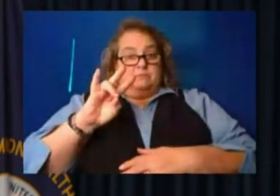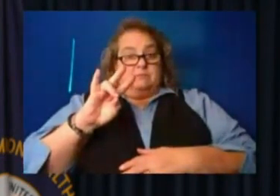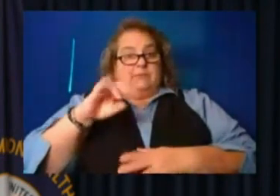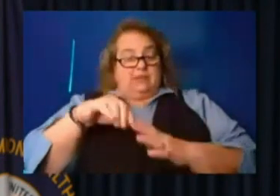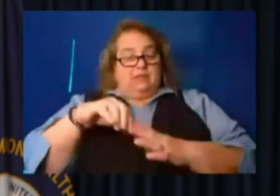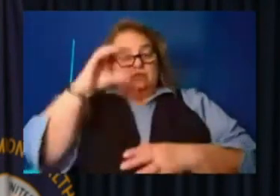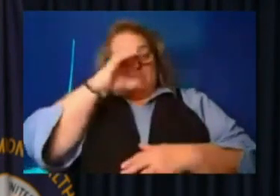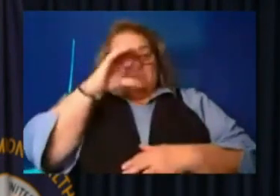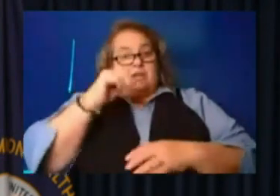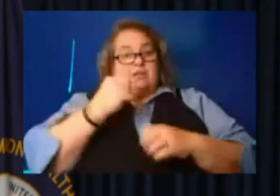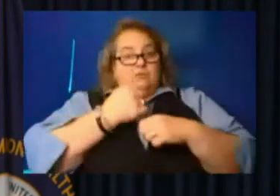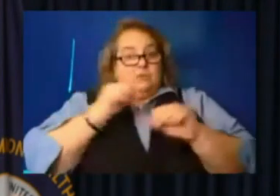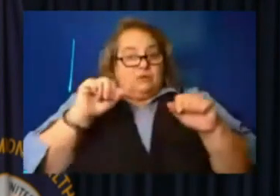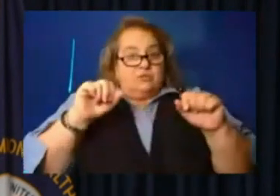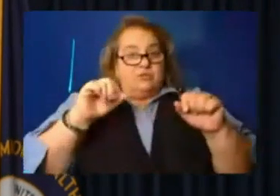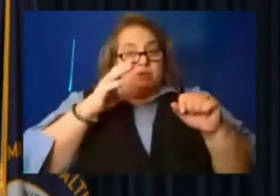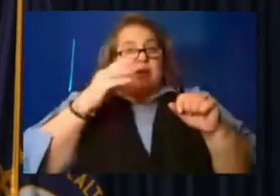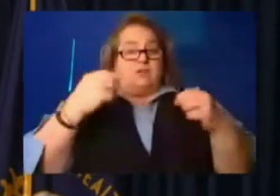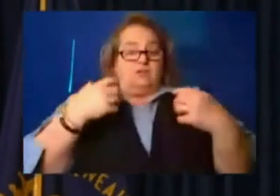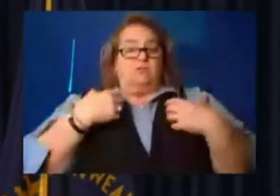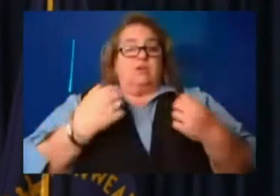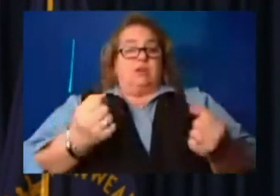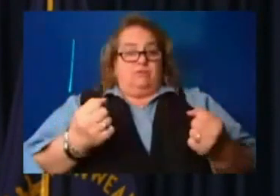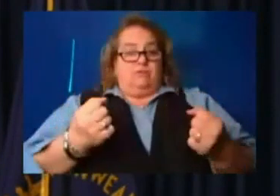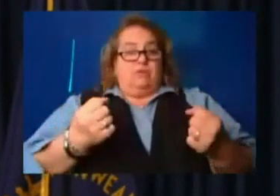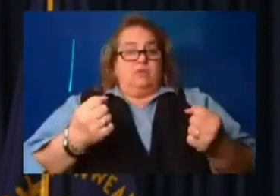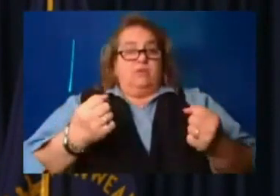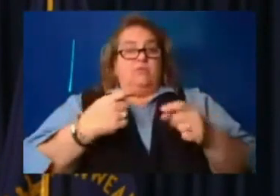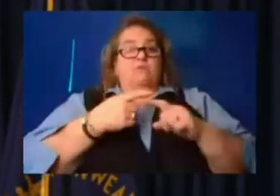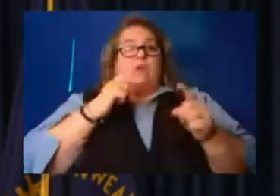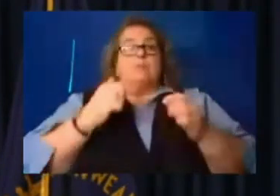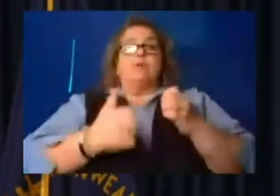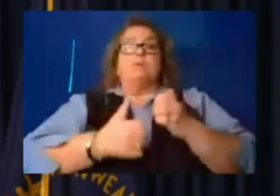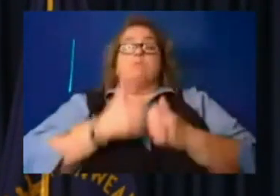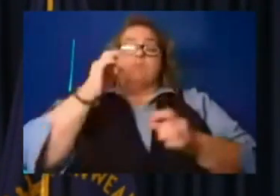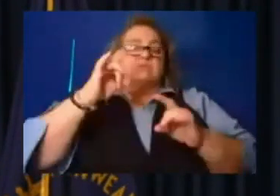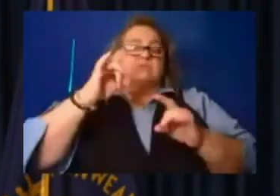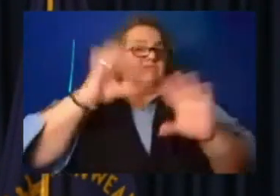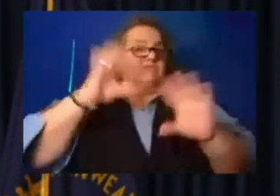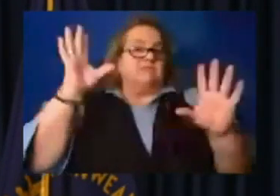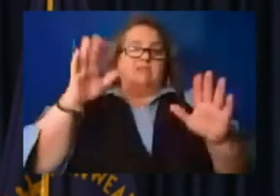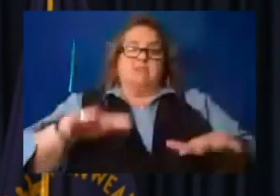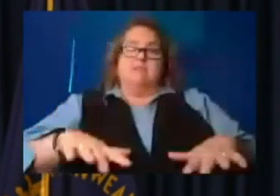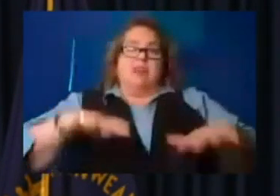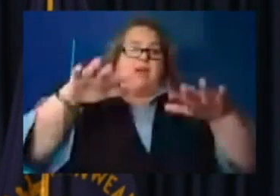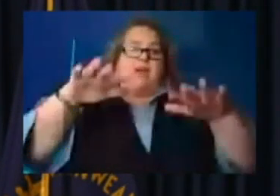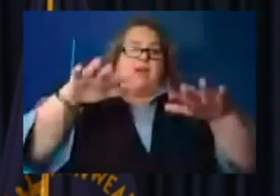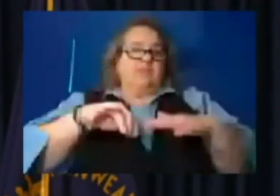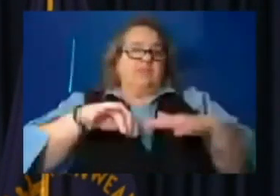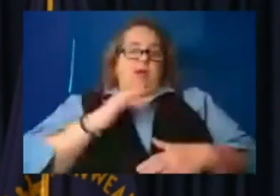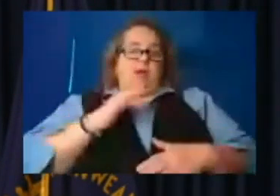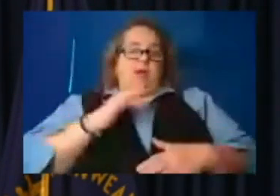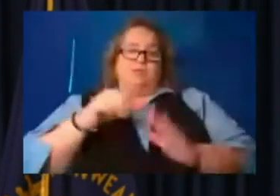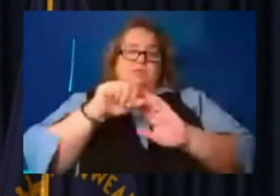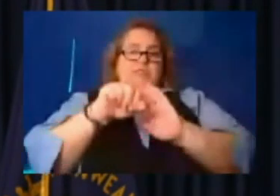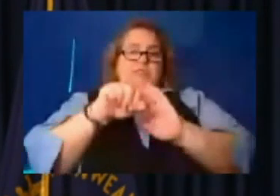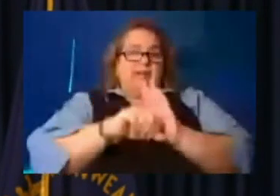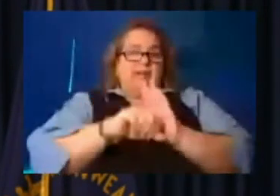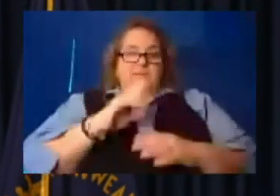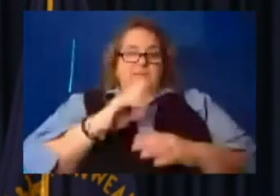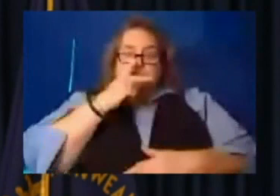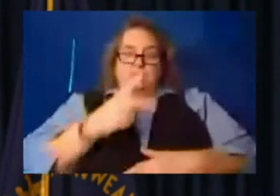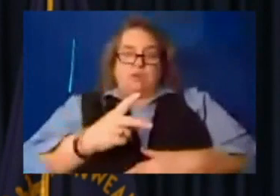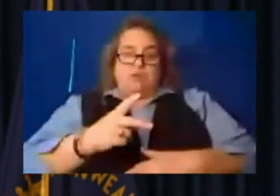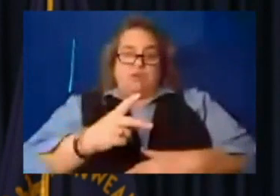recovery from the most devastating flooding event our state has ever seen. I was on the